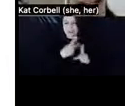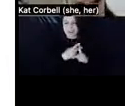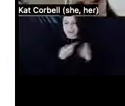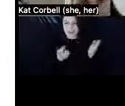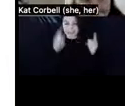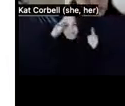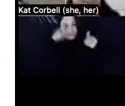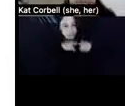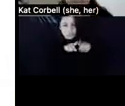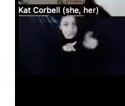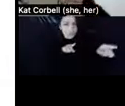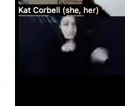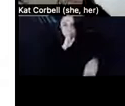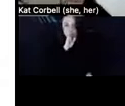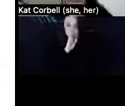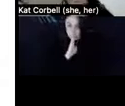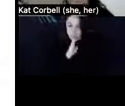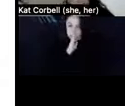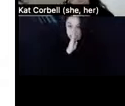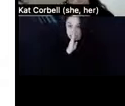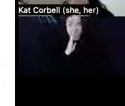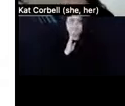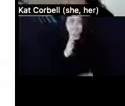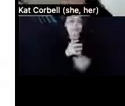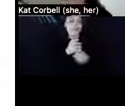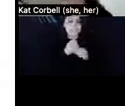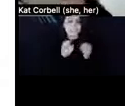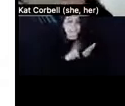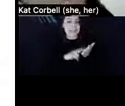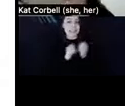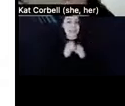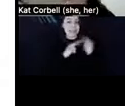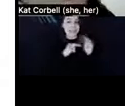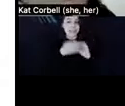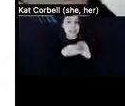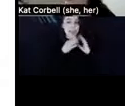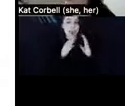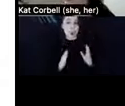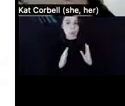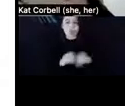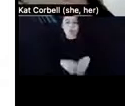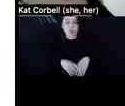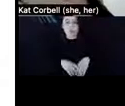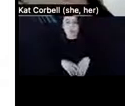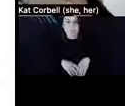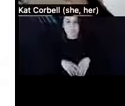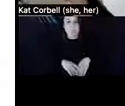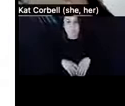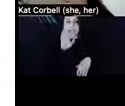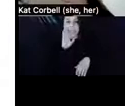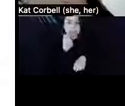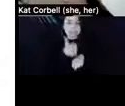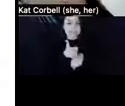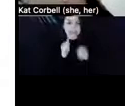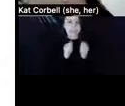is a tenant or tenants receive a lease with the building owner and it's the arrangement advocated for the New York state office of mental